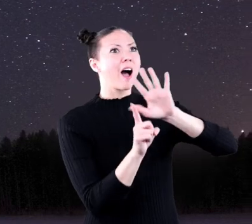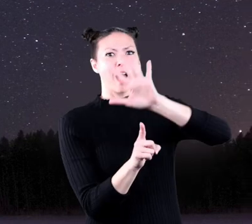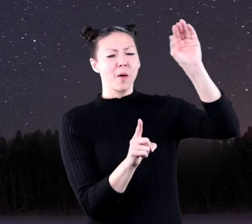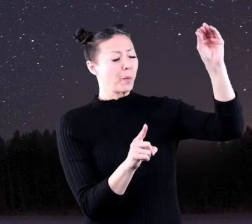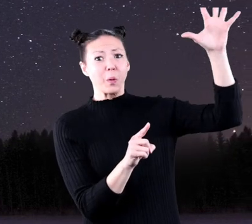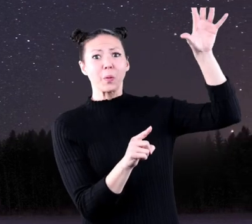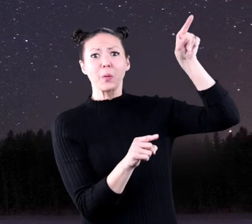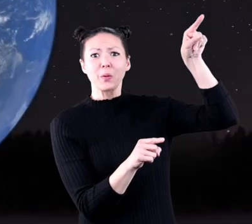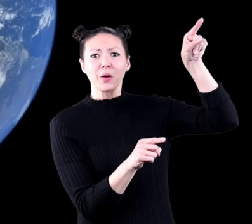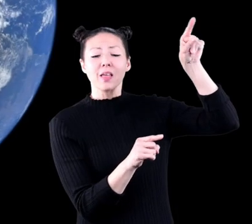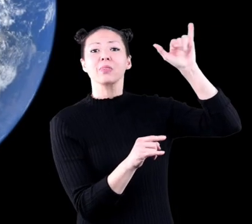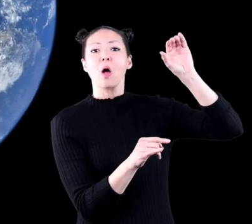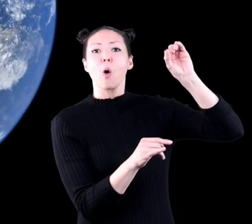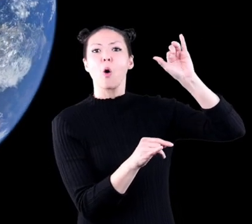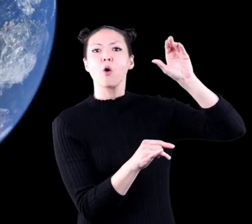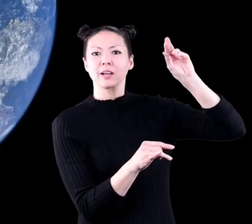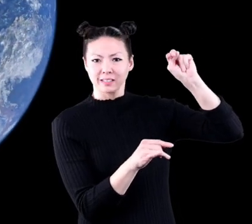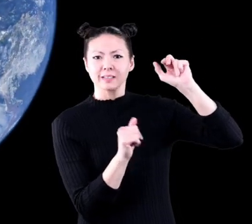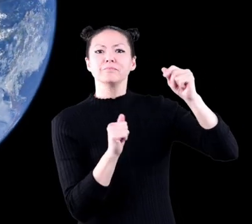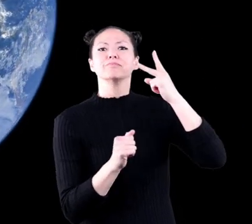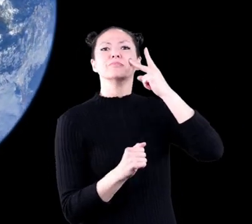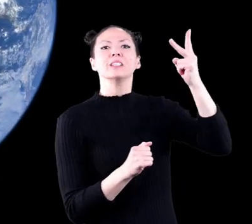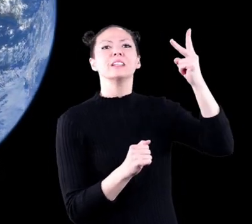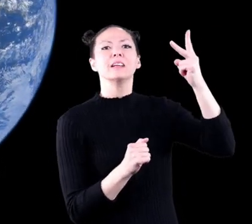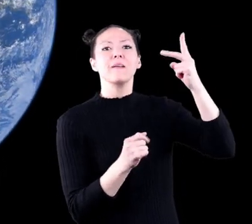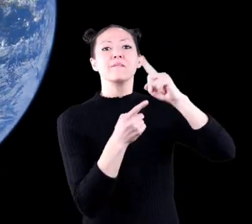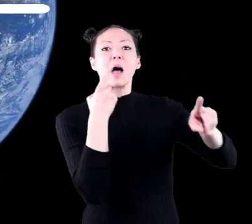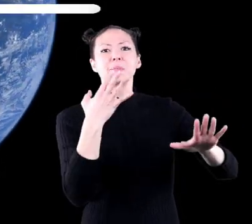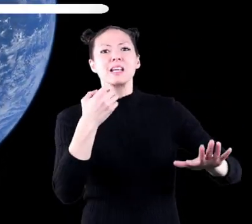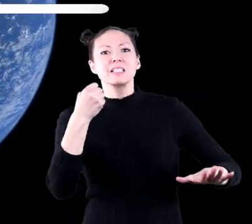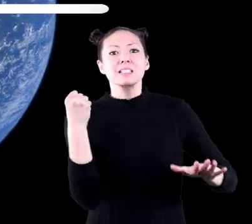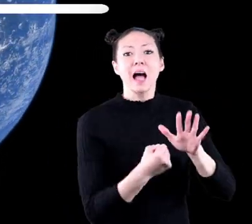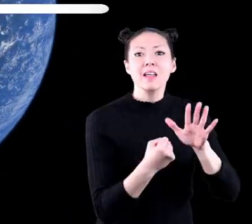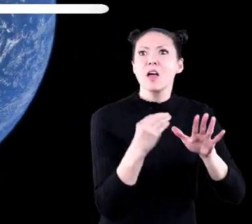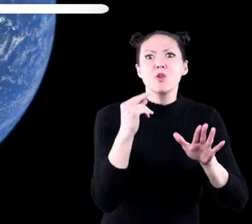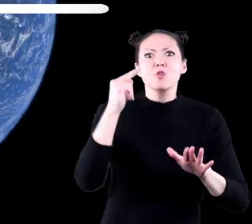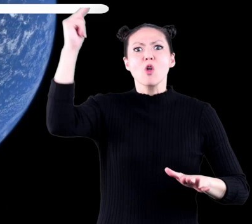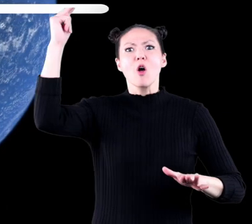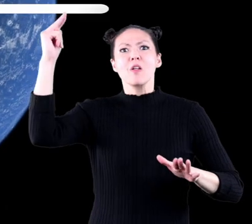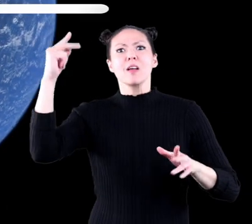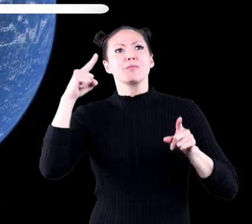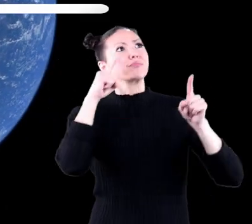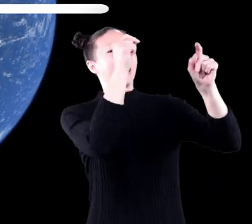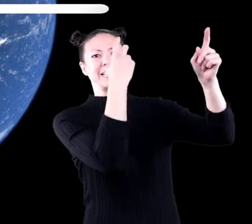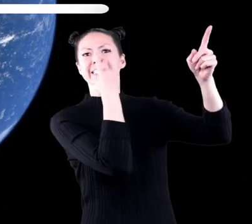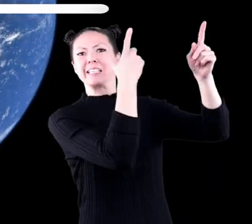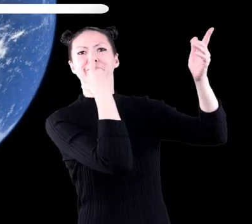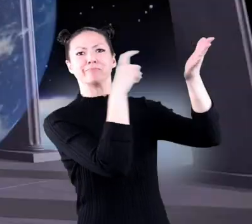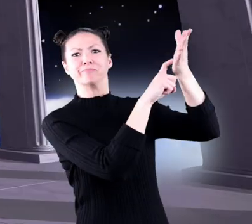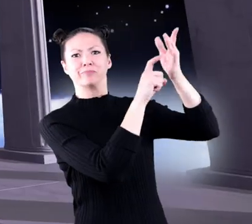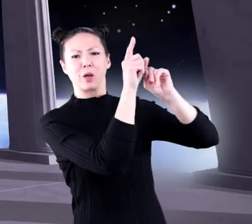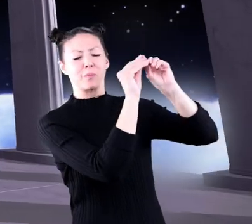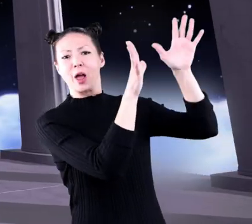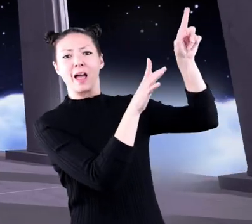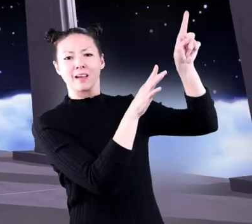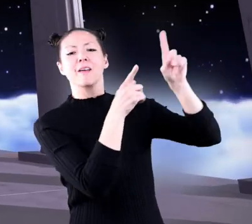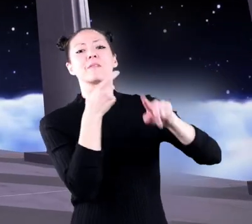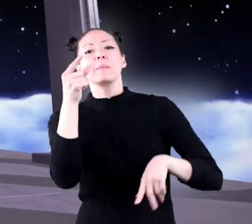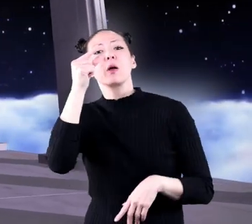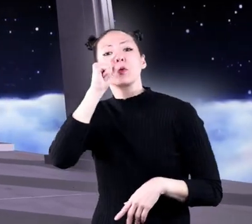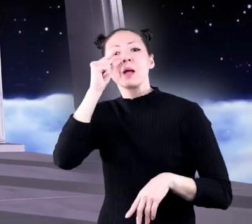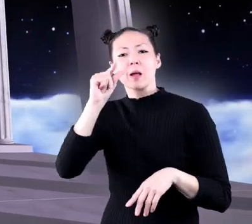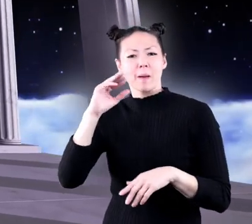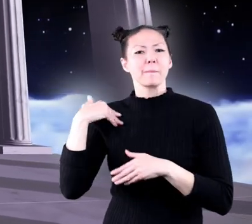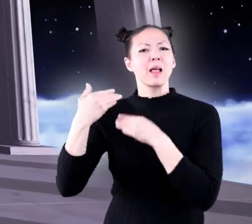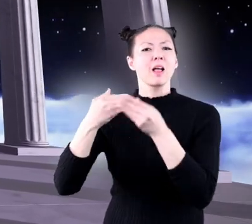sky. Orion can be seen from both the southern and the northern hemisphere. From Greek mythology,